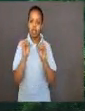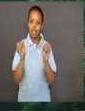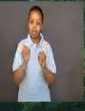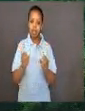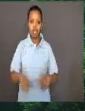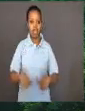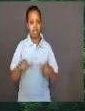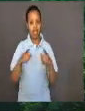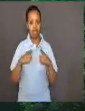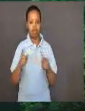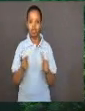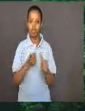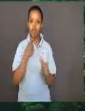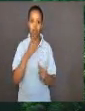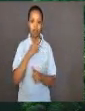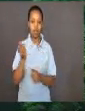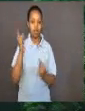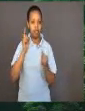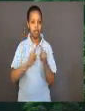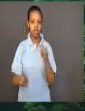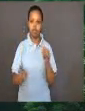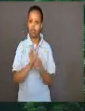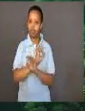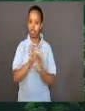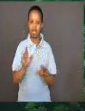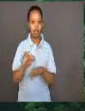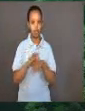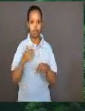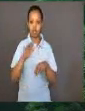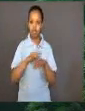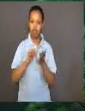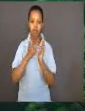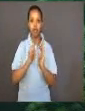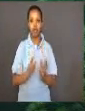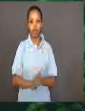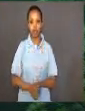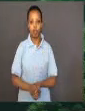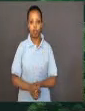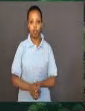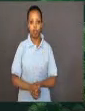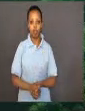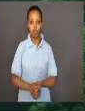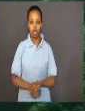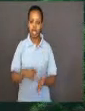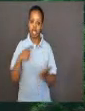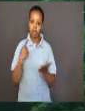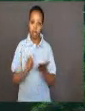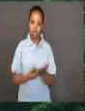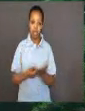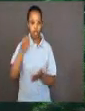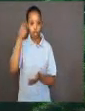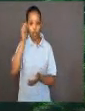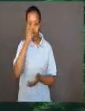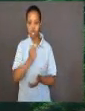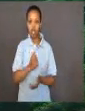and no end to life on earth. Those who believe in this